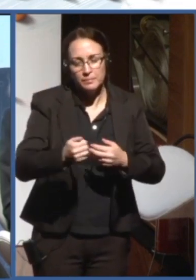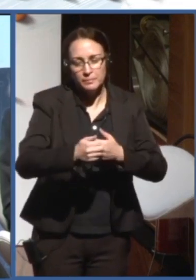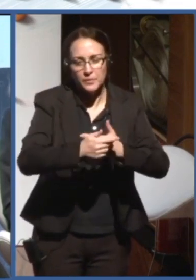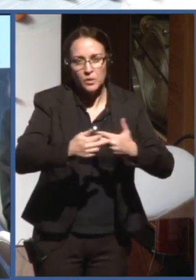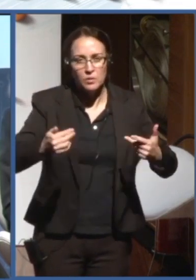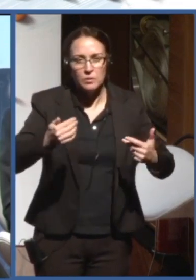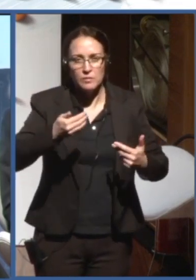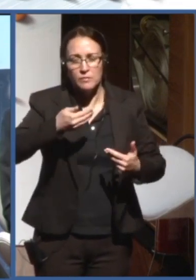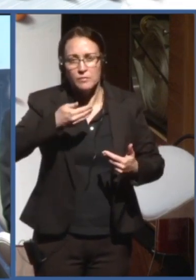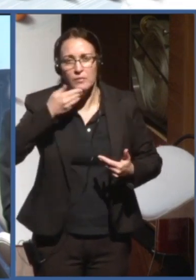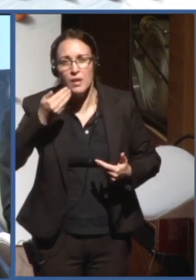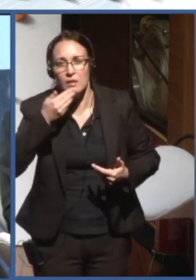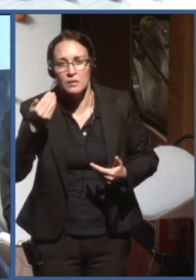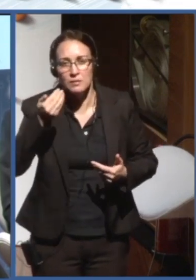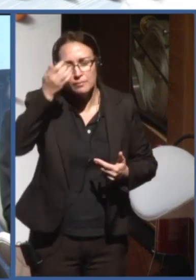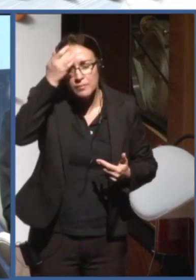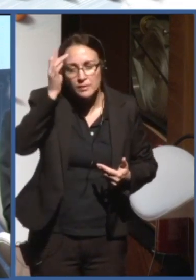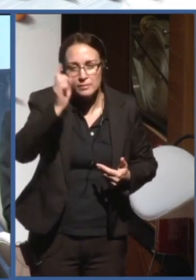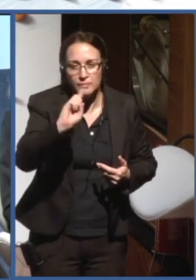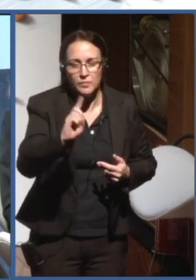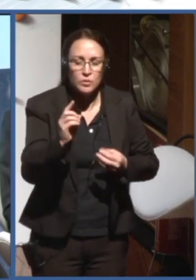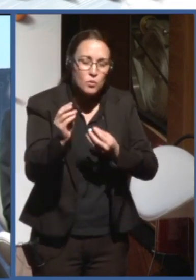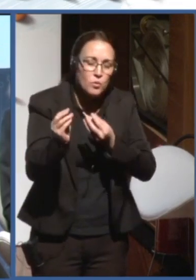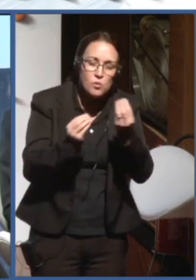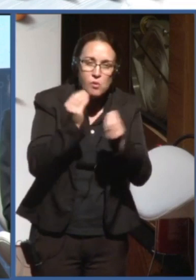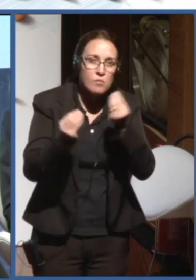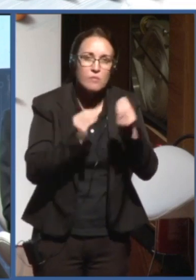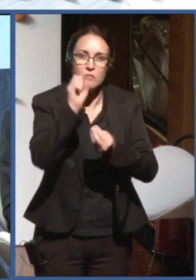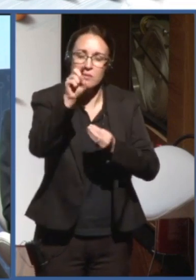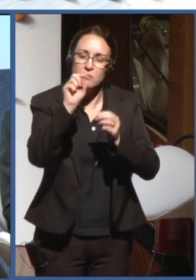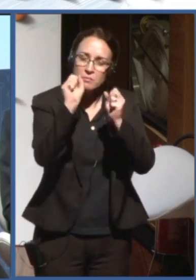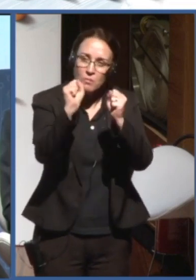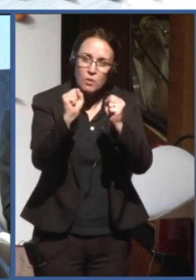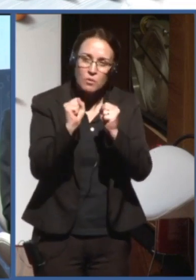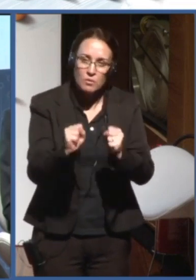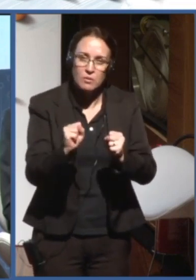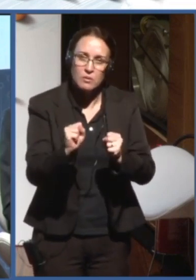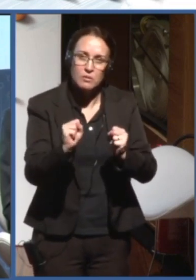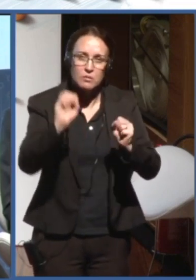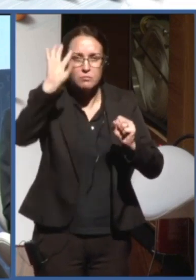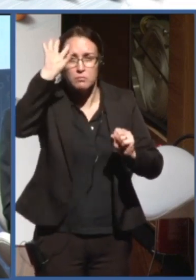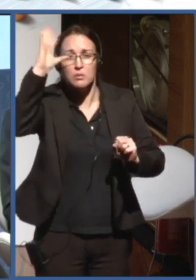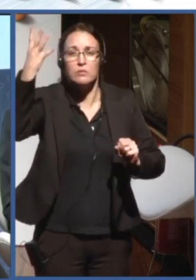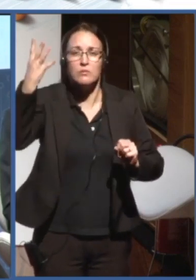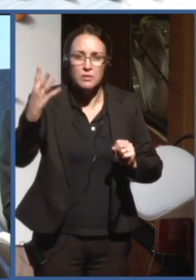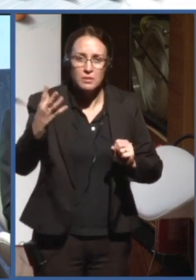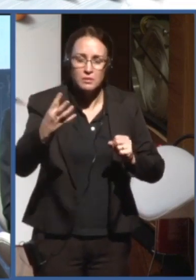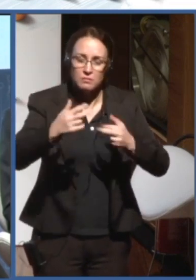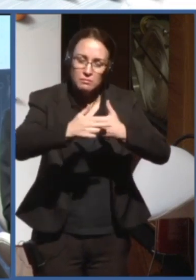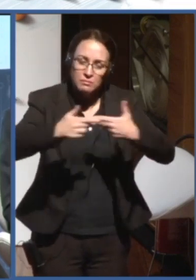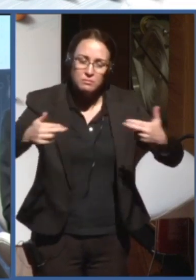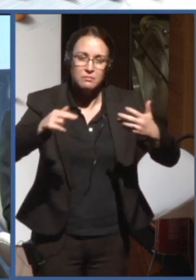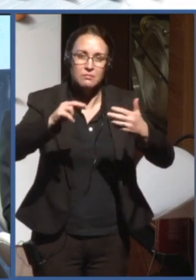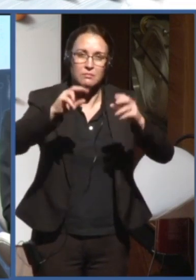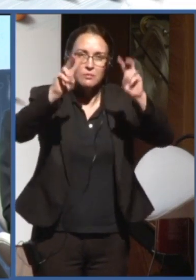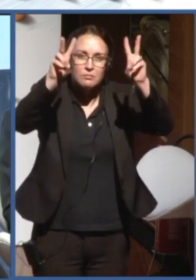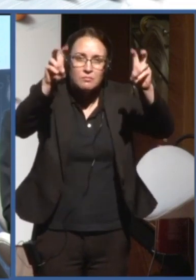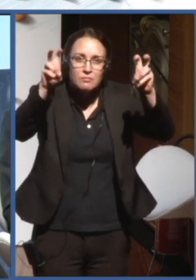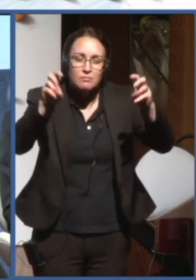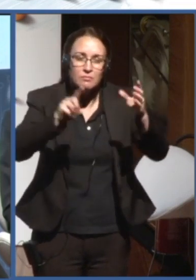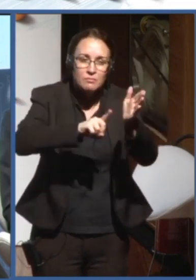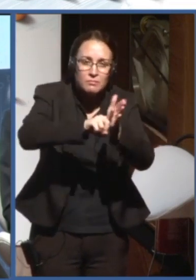could, let's say, address these issues, why we have a lot of challenges, economical challenges?